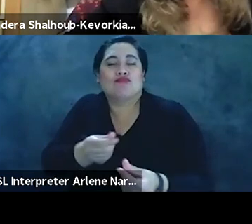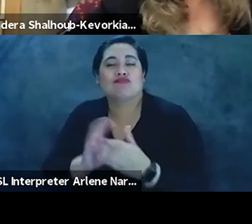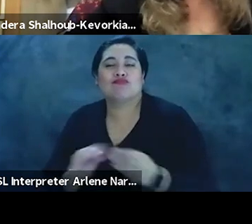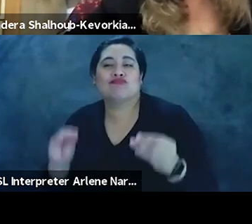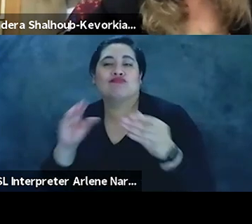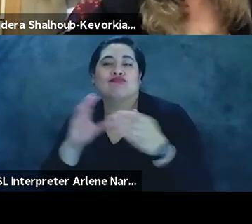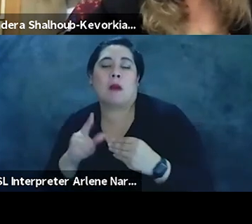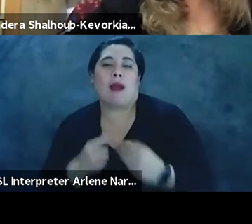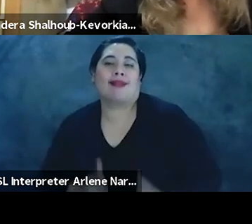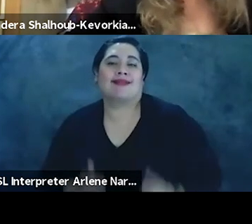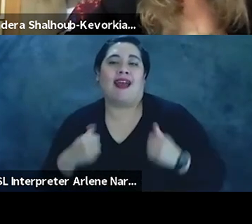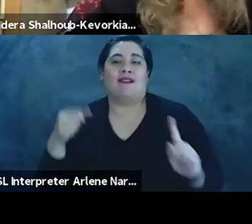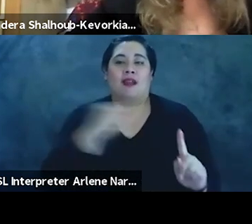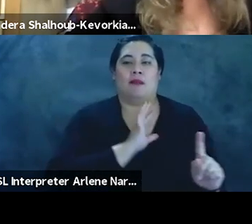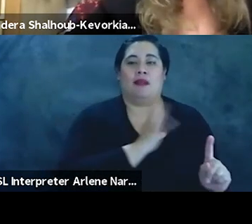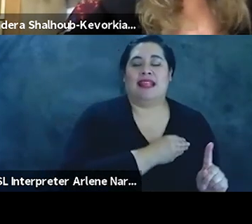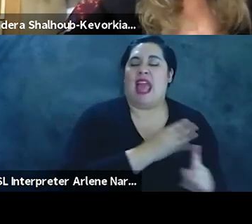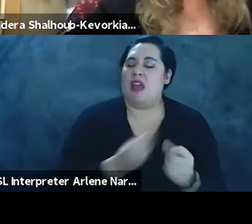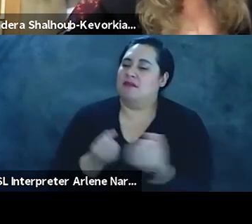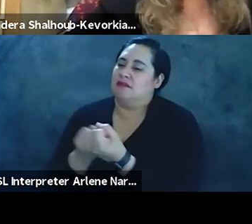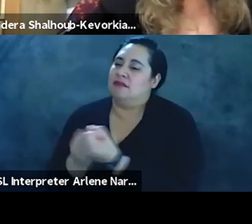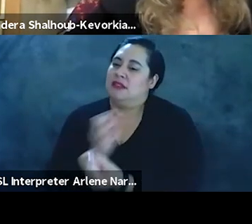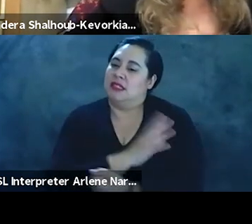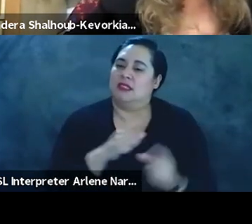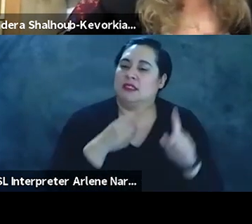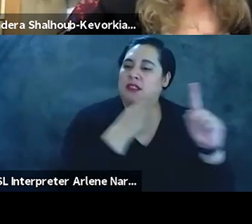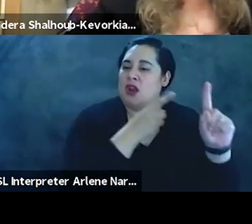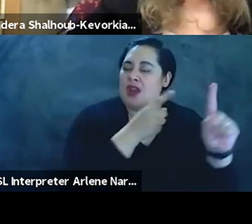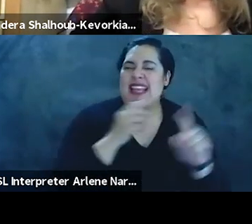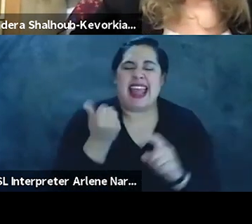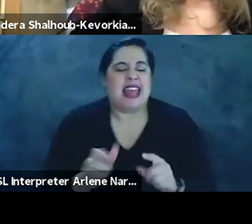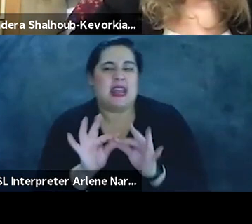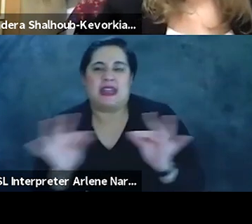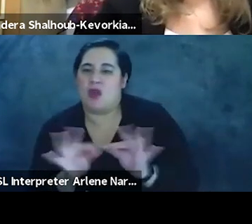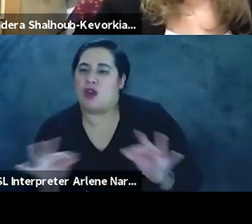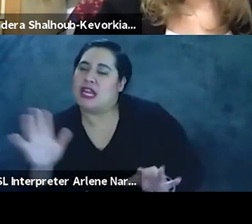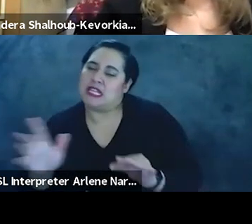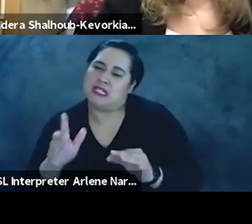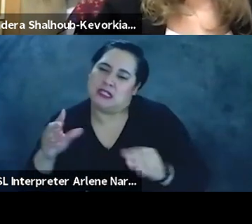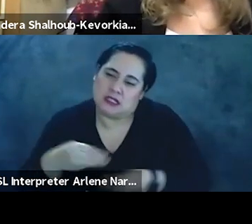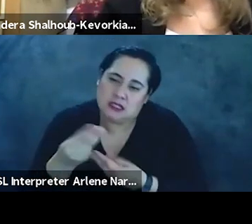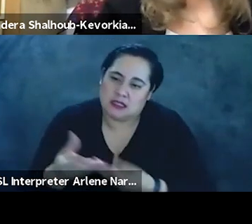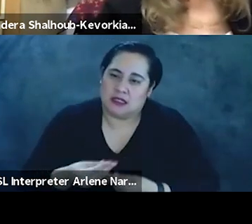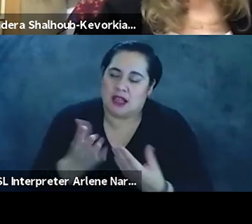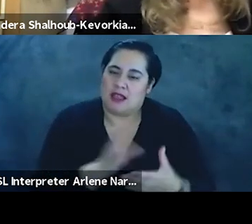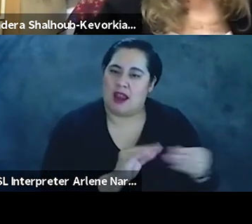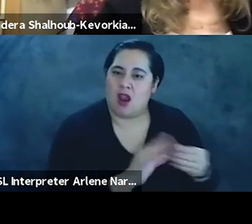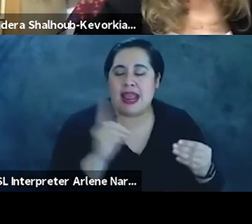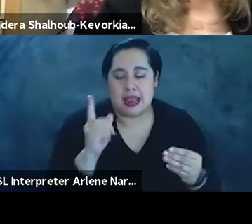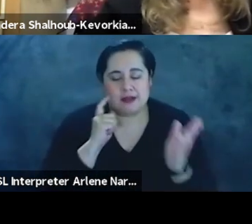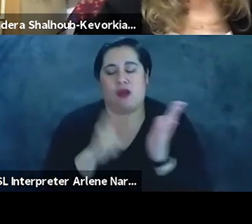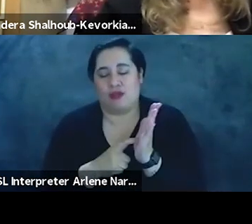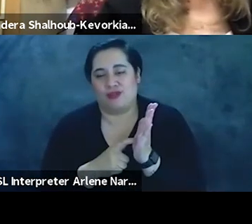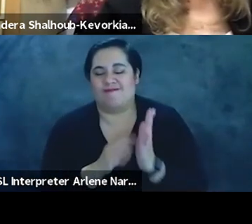and proponents of the Palestinian cause in any language. In his rehearsal of Palestinian narrative, however, he also acknowledged